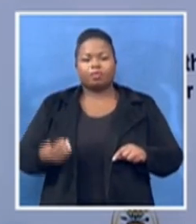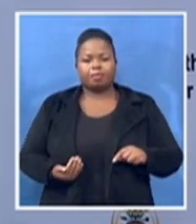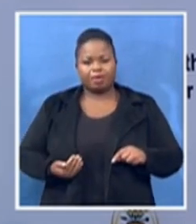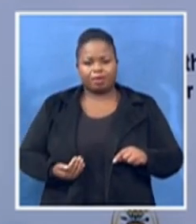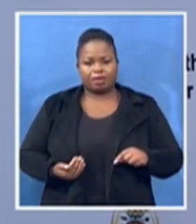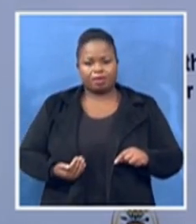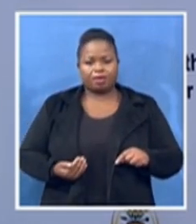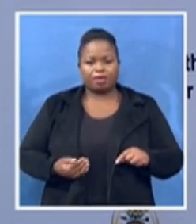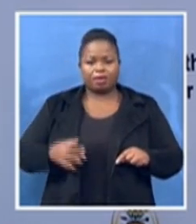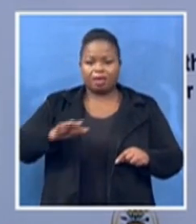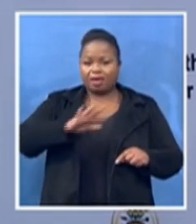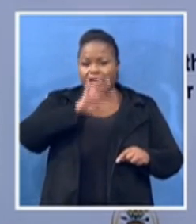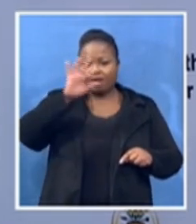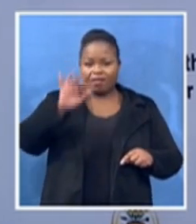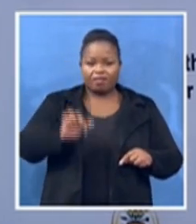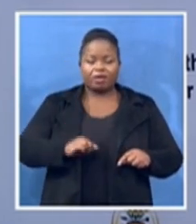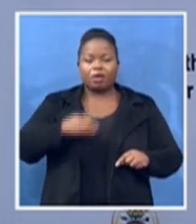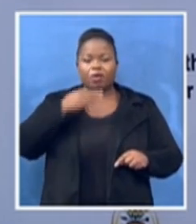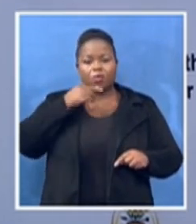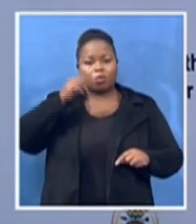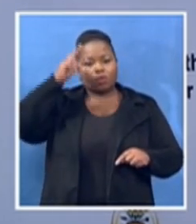in the field of natural science.